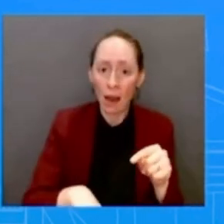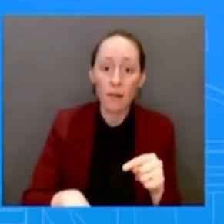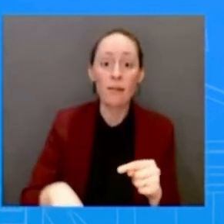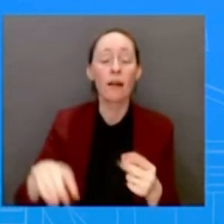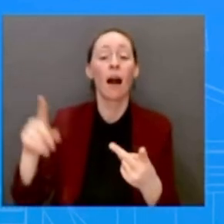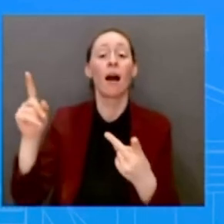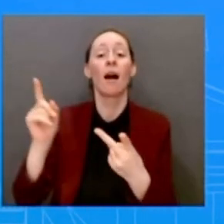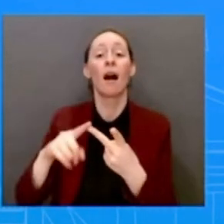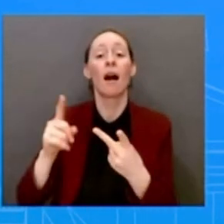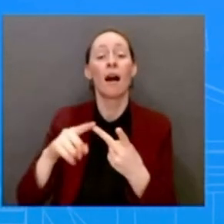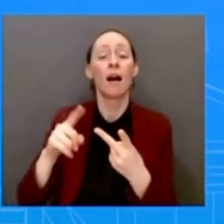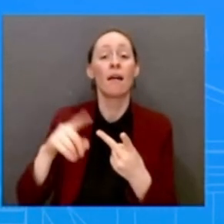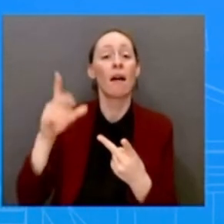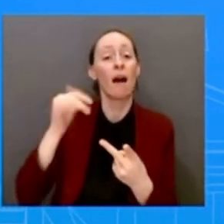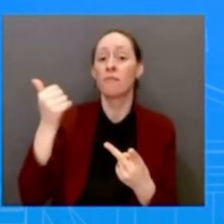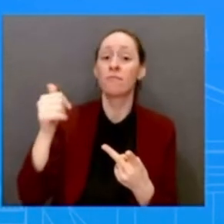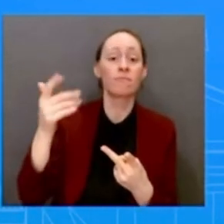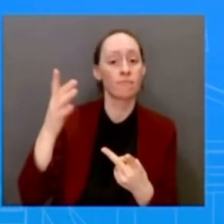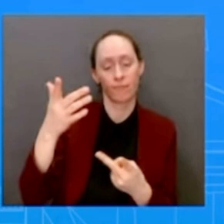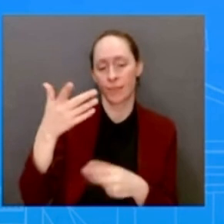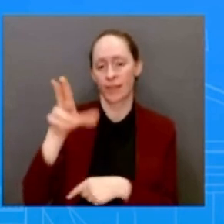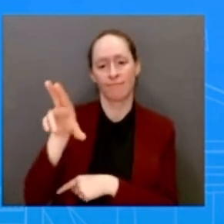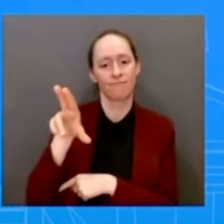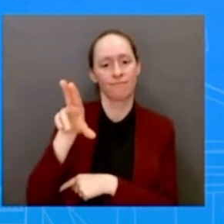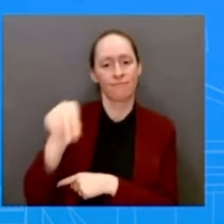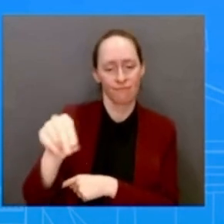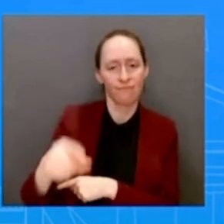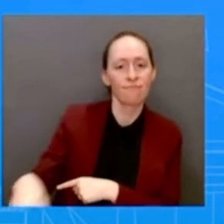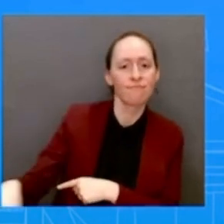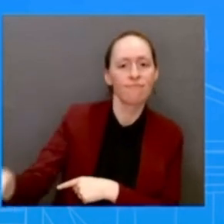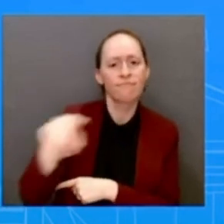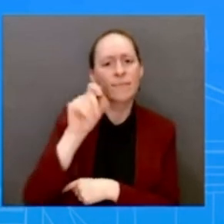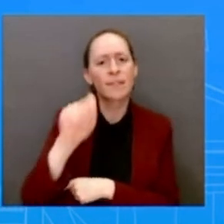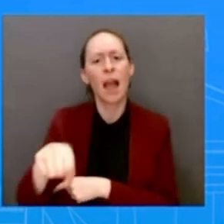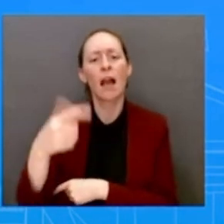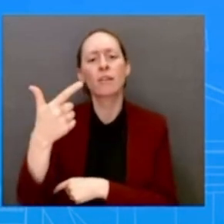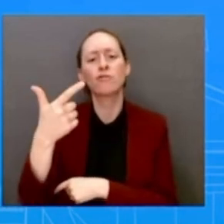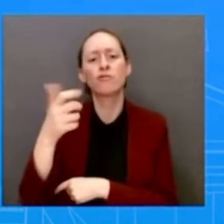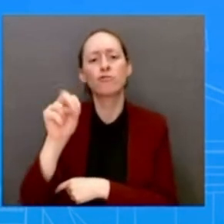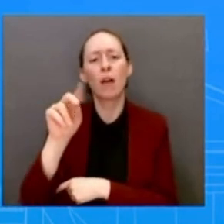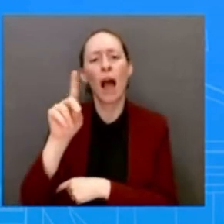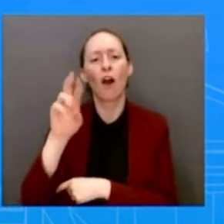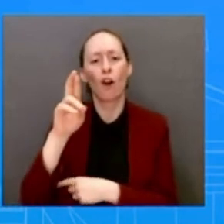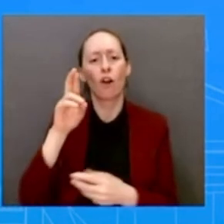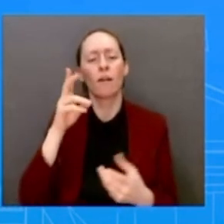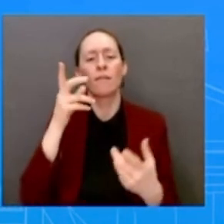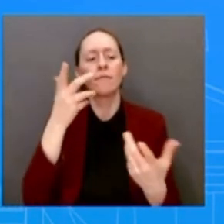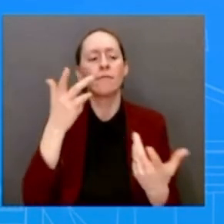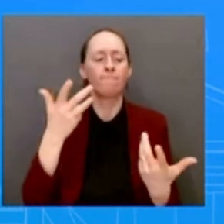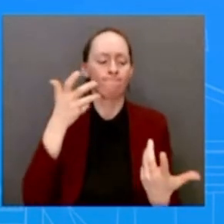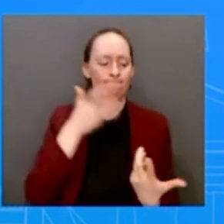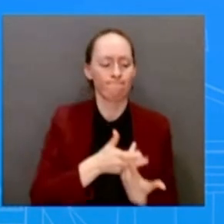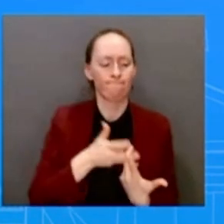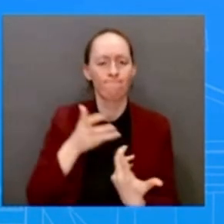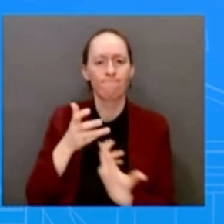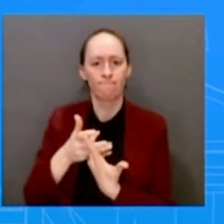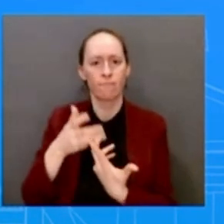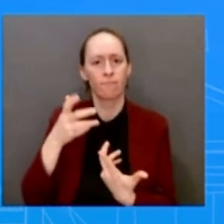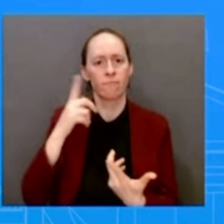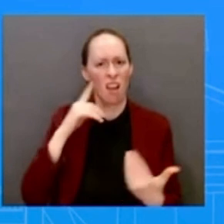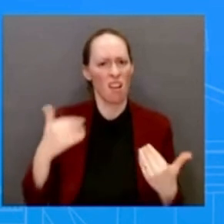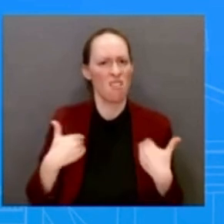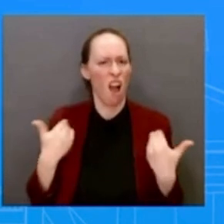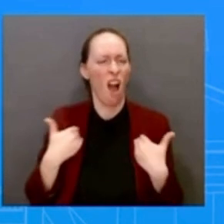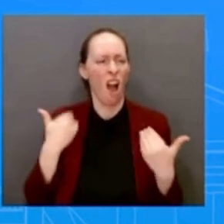you can do or are planning to do about these laws? So I'll say this, the American people are focused on so many issues. We just talked about economy, we just talked about